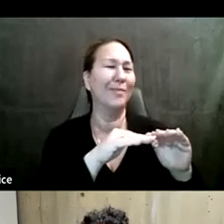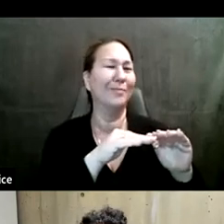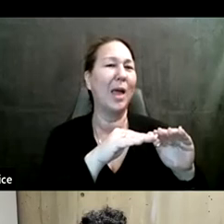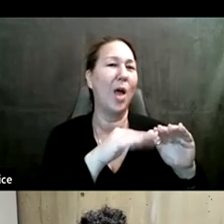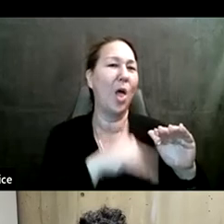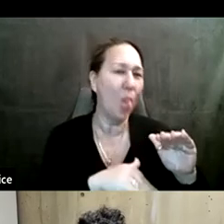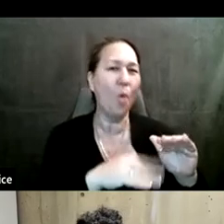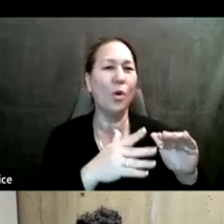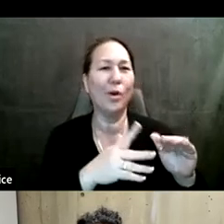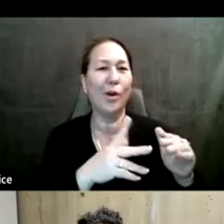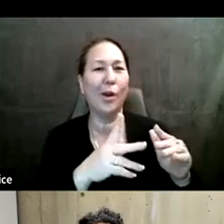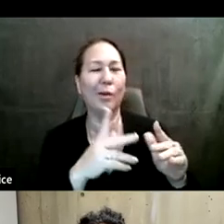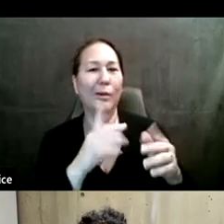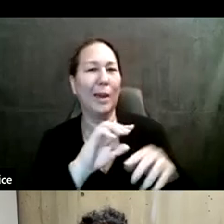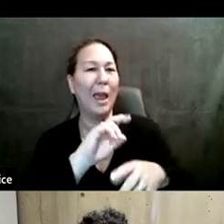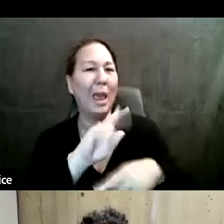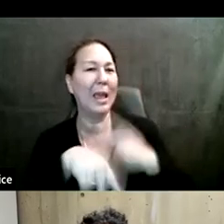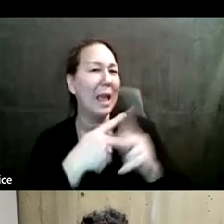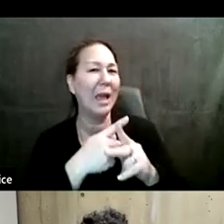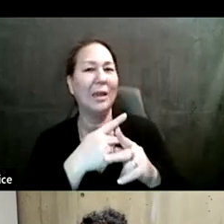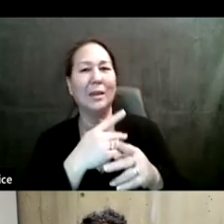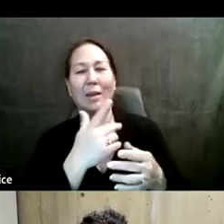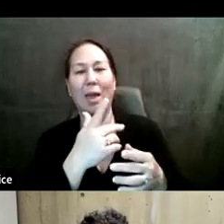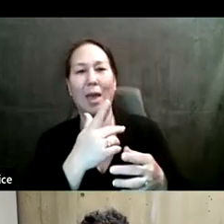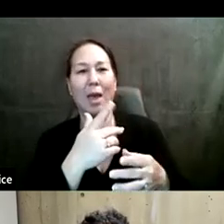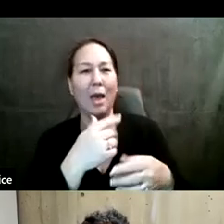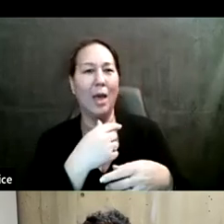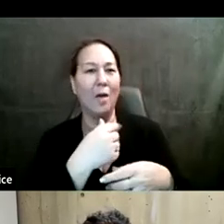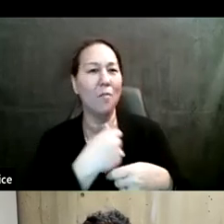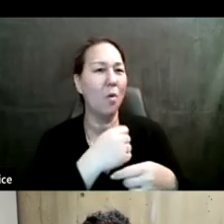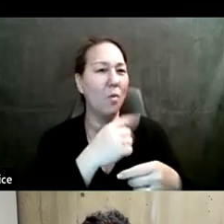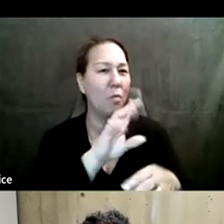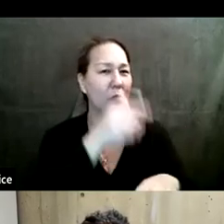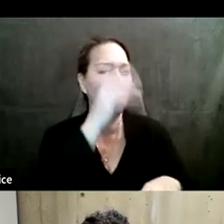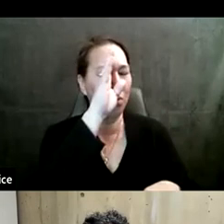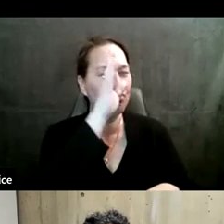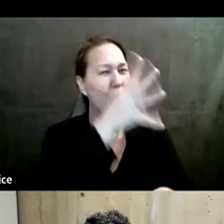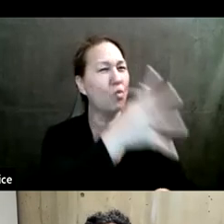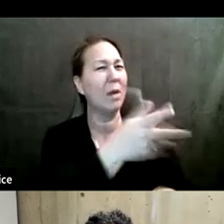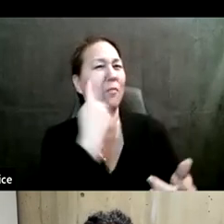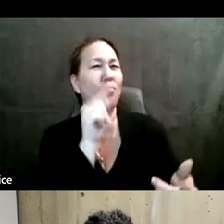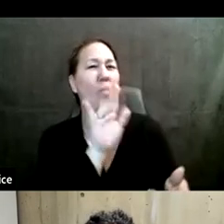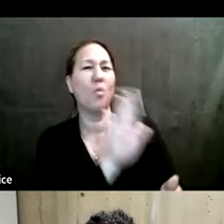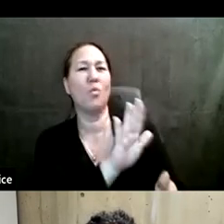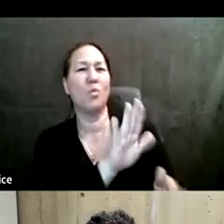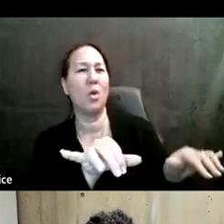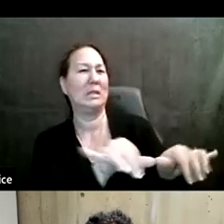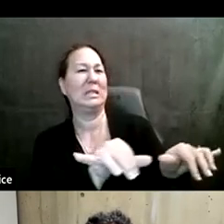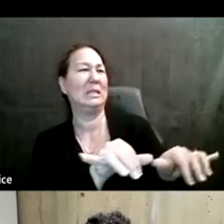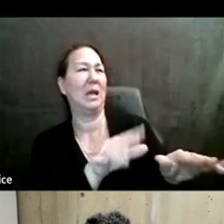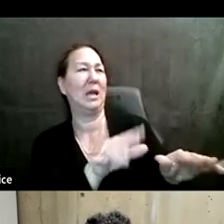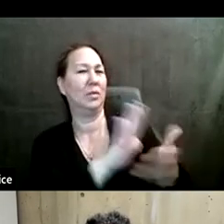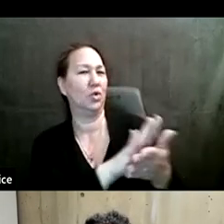into, um, into one joined community actually allows us to be thoughtful about the combined programming as well.